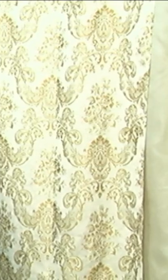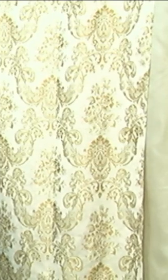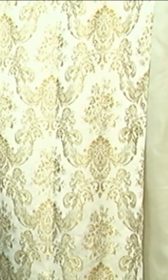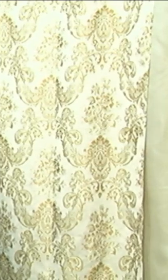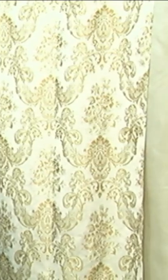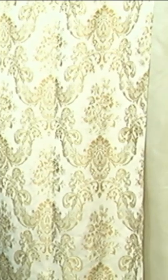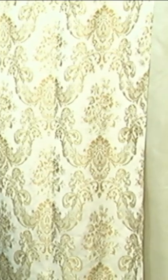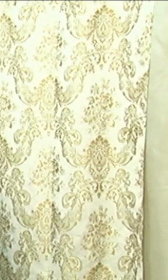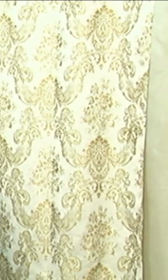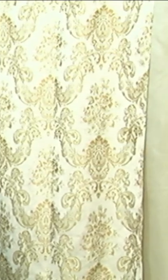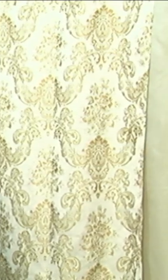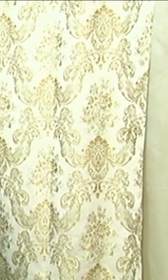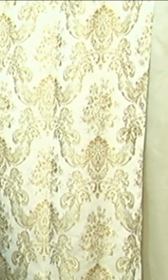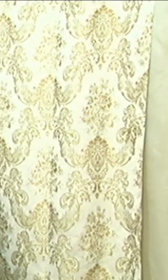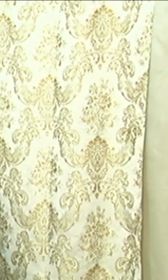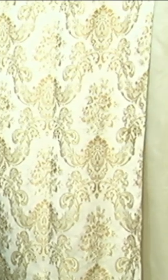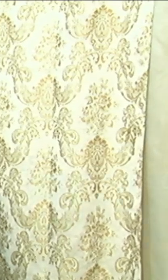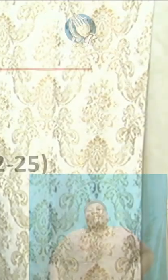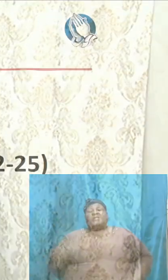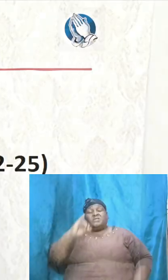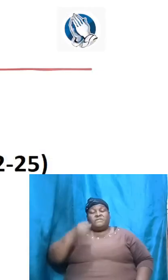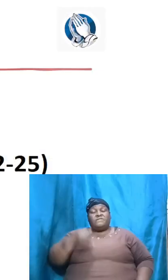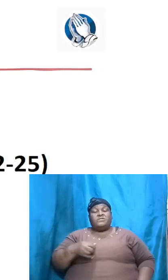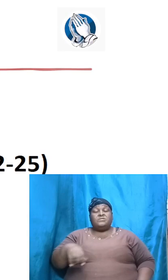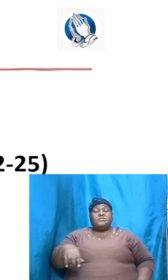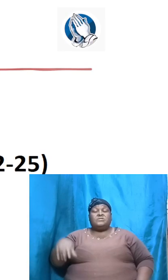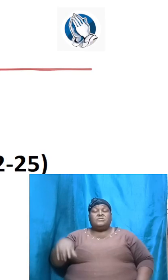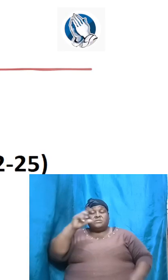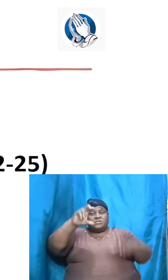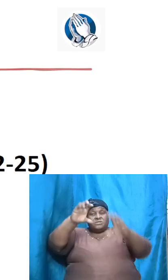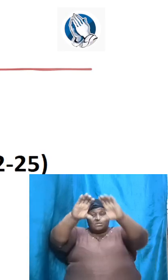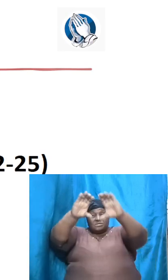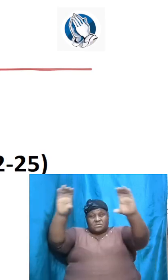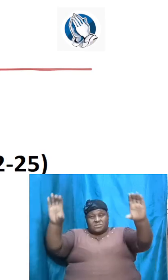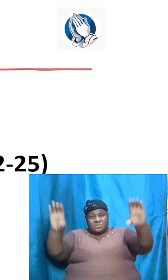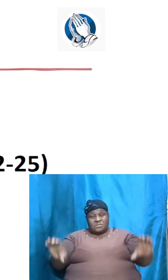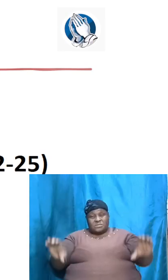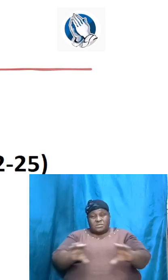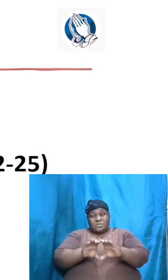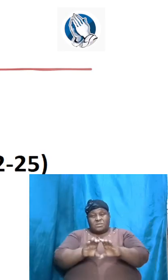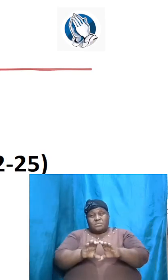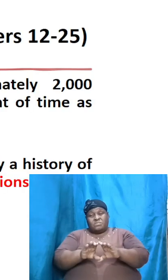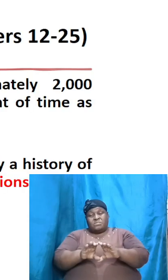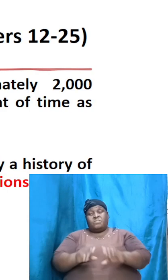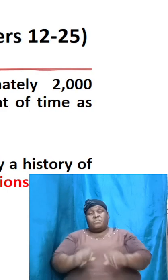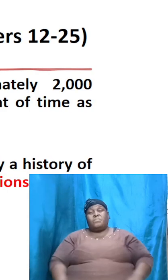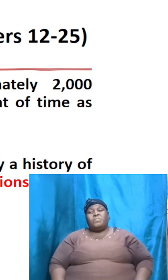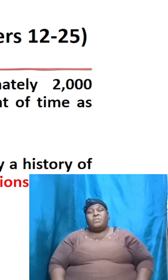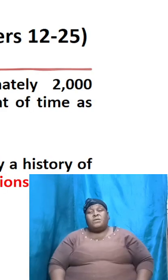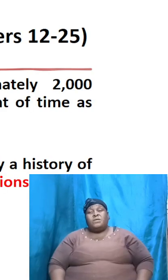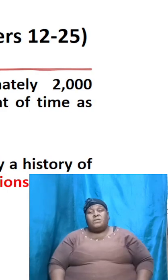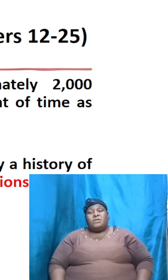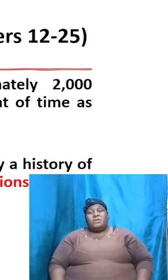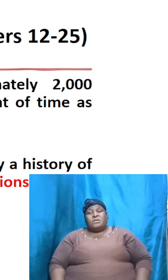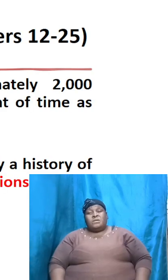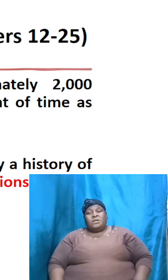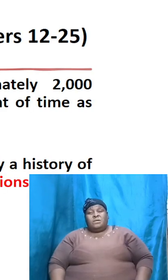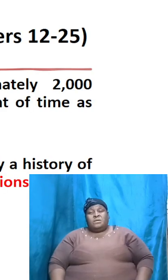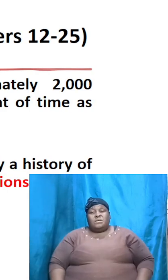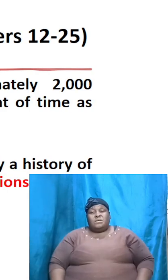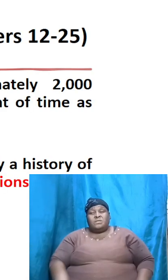invite us to look at the screen again as we just quickly pick out one or two things from the